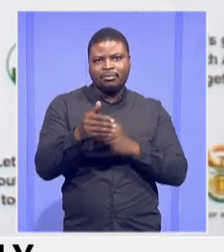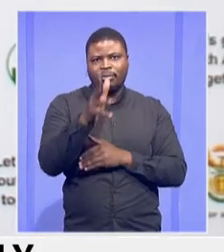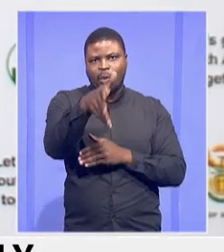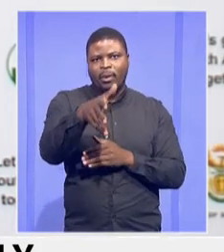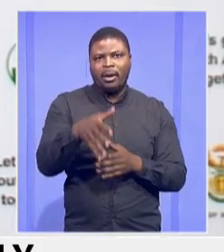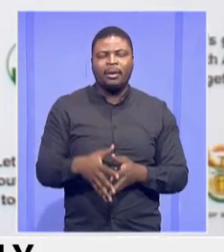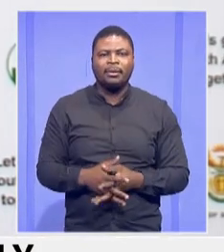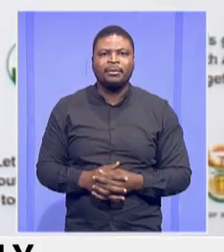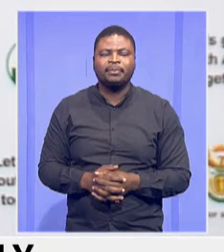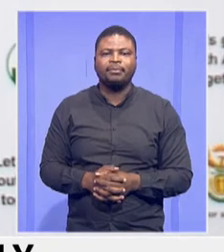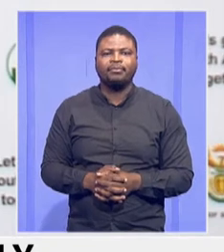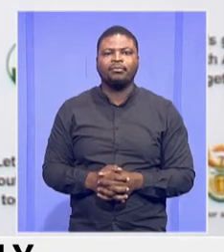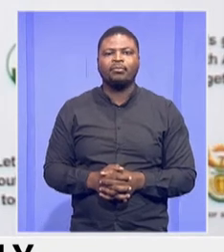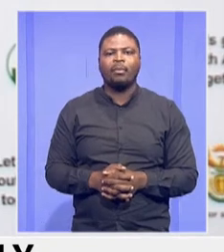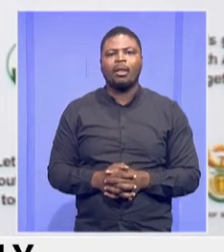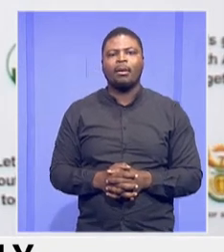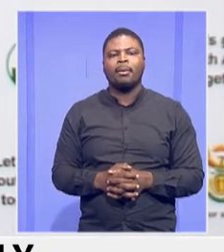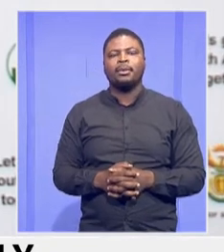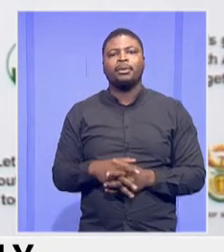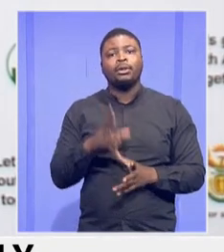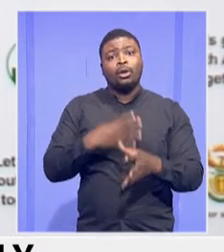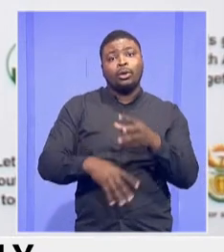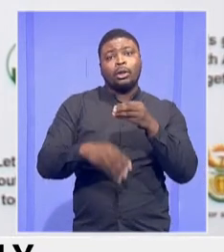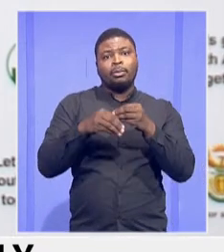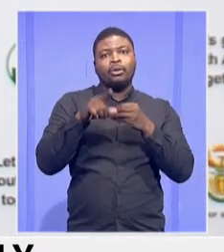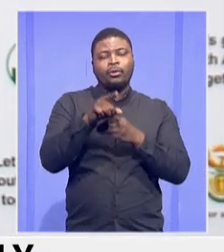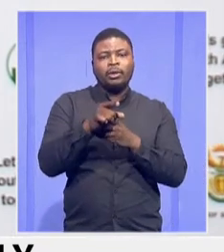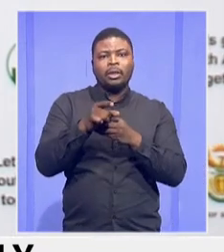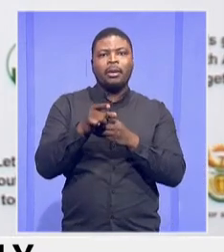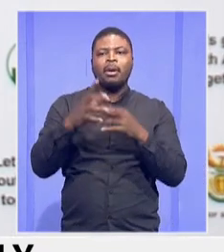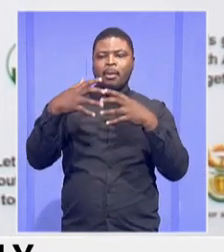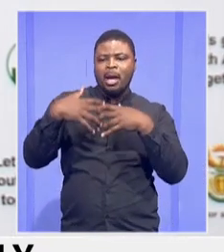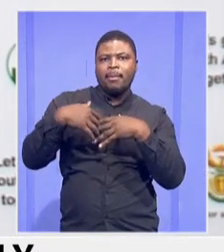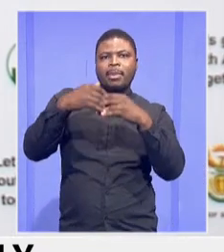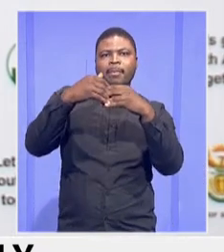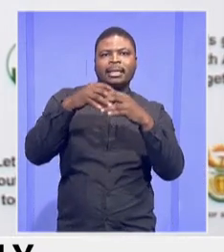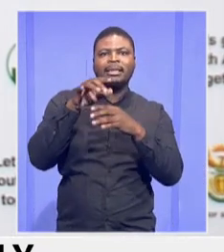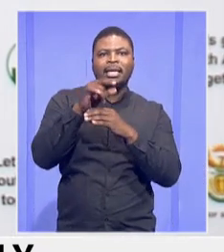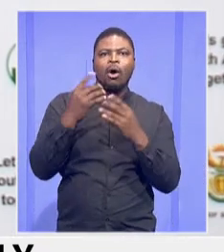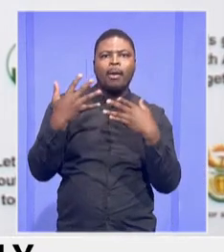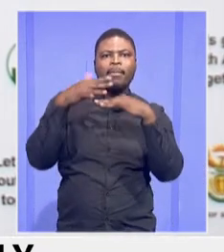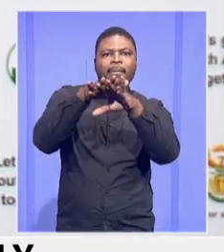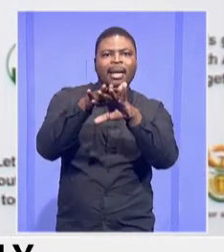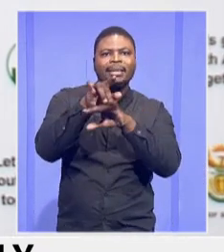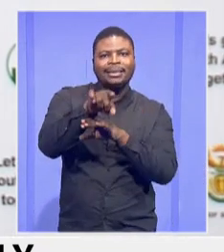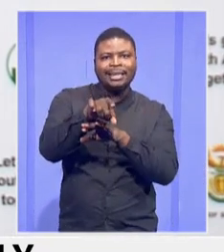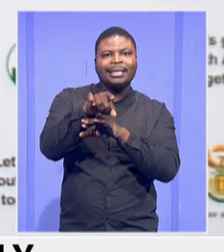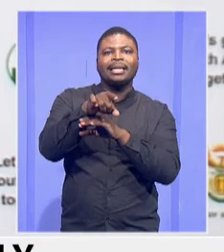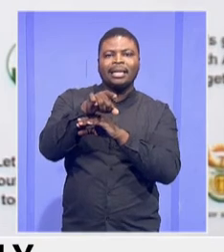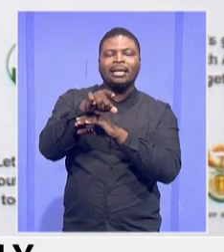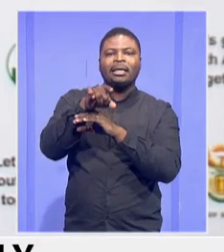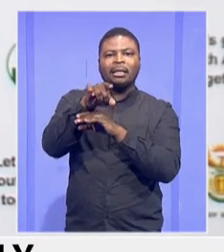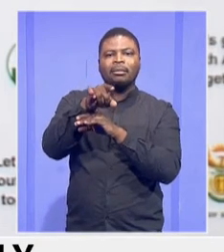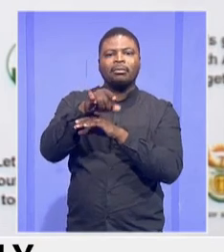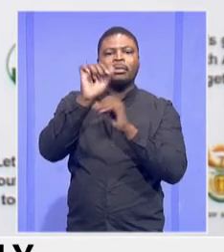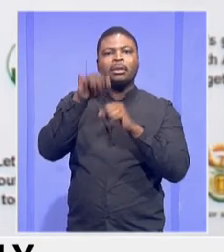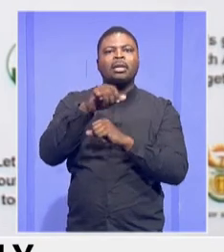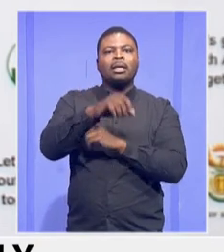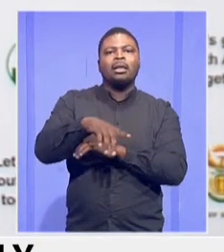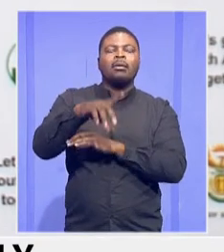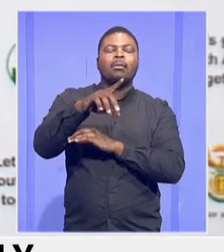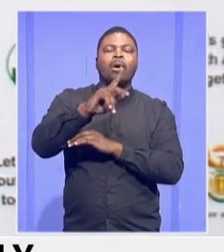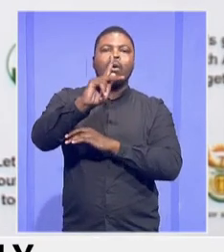A contribution of implementing agents, as we can see, CUHA again, in terms of a CD, DBSA,